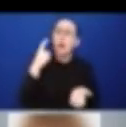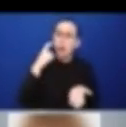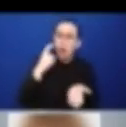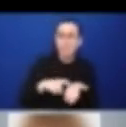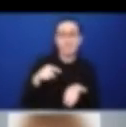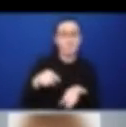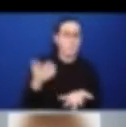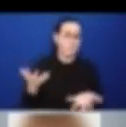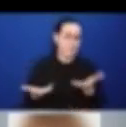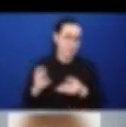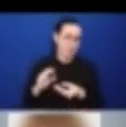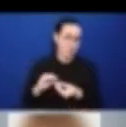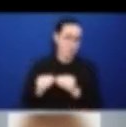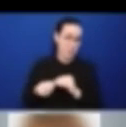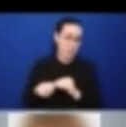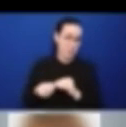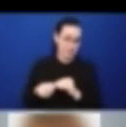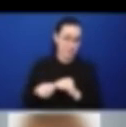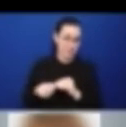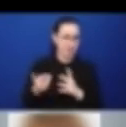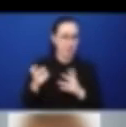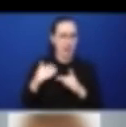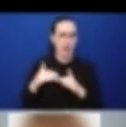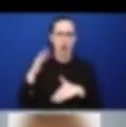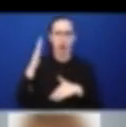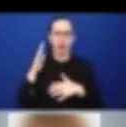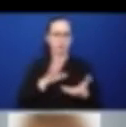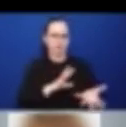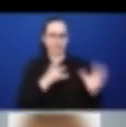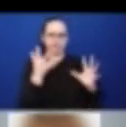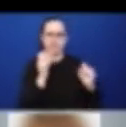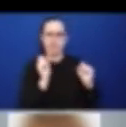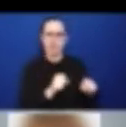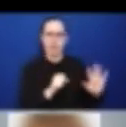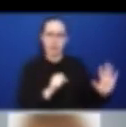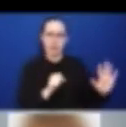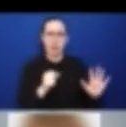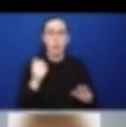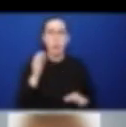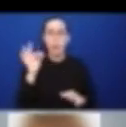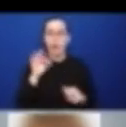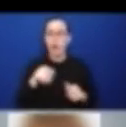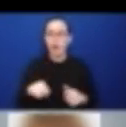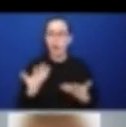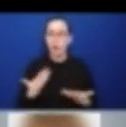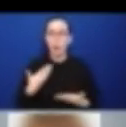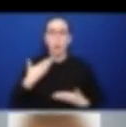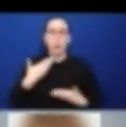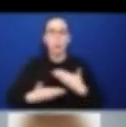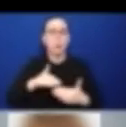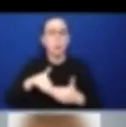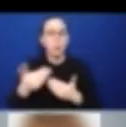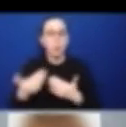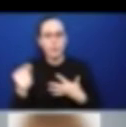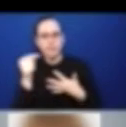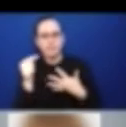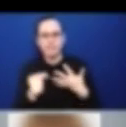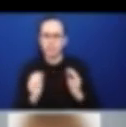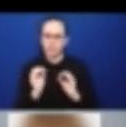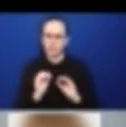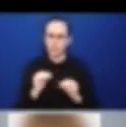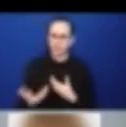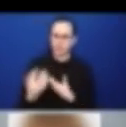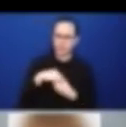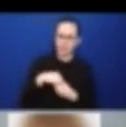this may be a virtue of the level of government that we were targeting. So, it's possible that countries, for